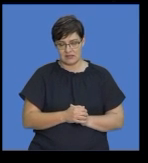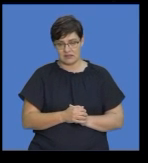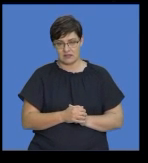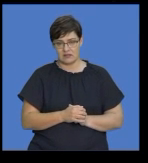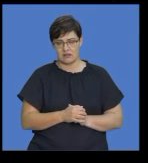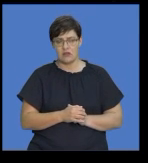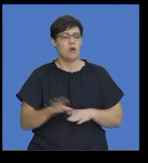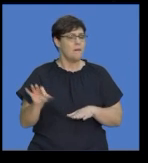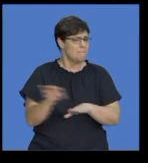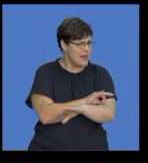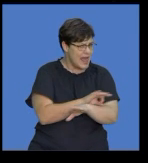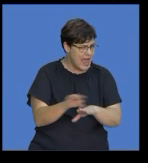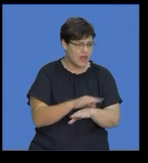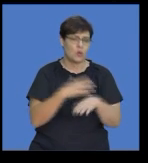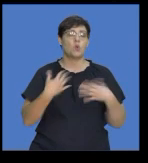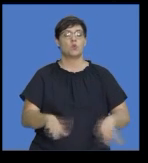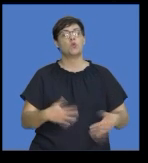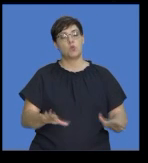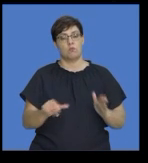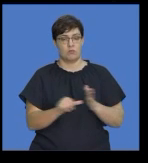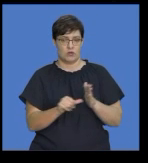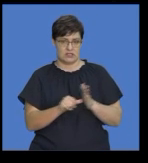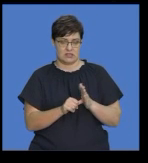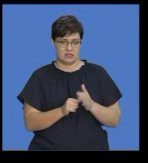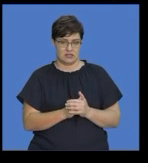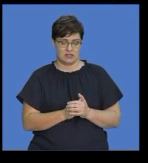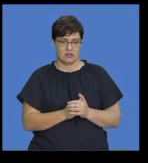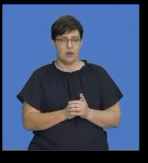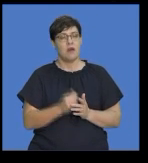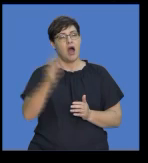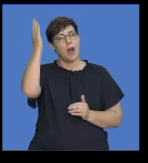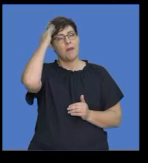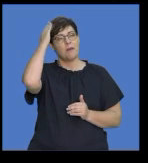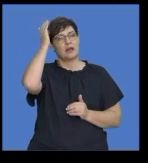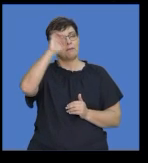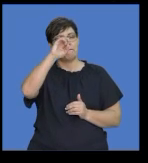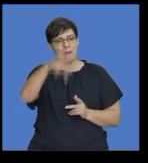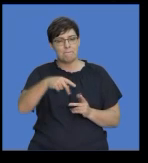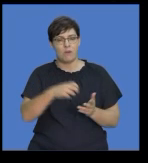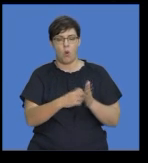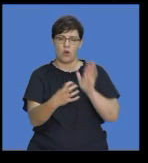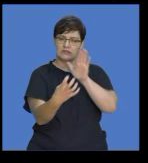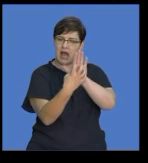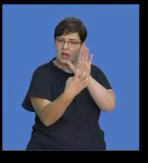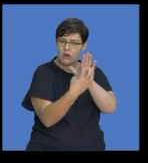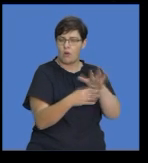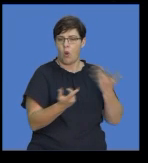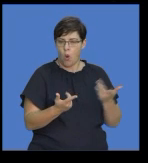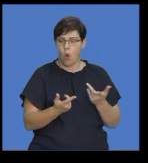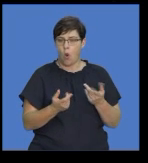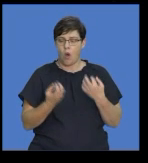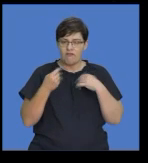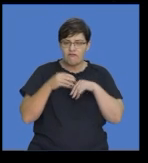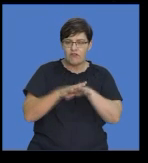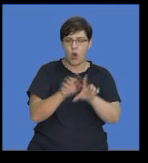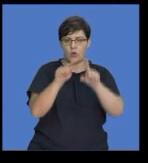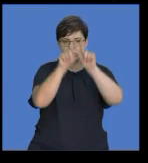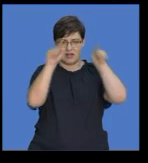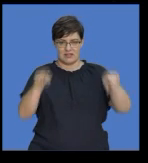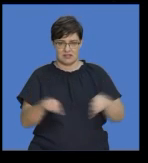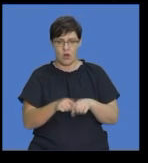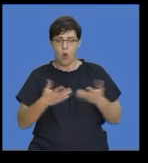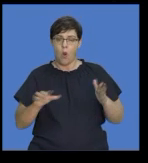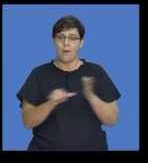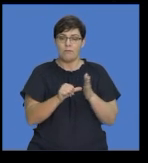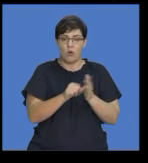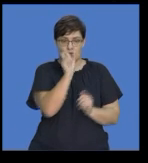It is very, very important. You need to create a mind map or a diagram or a flow chart or keywords that